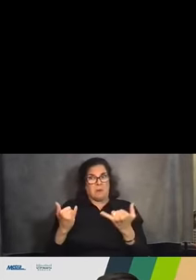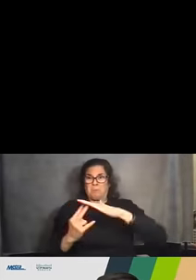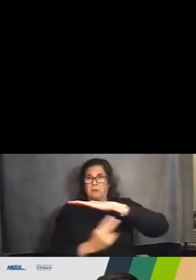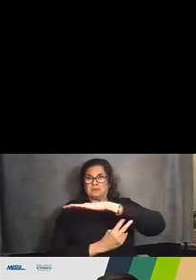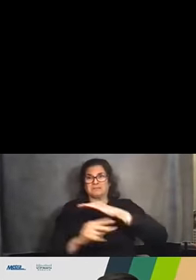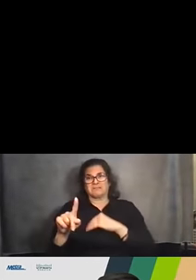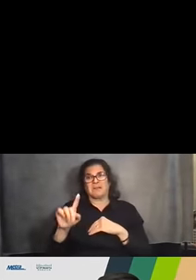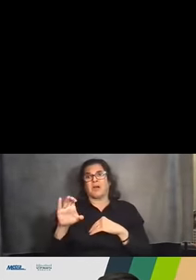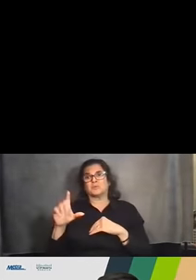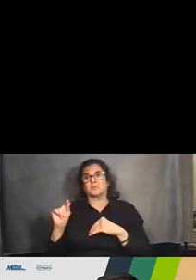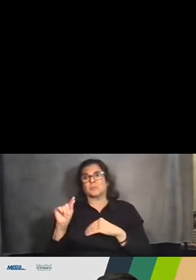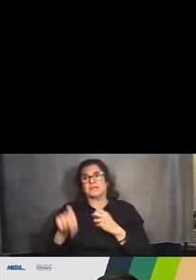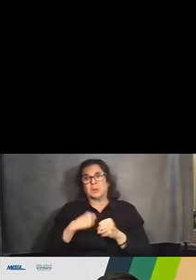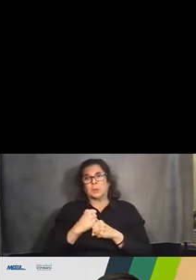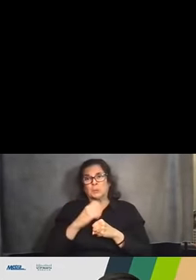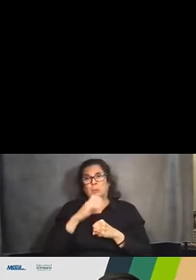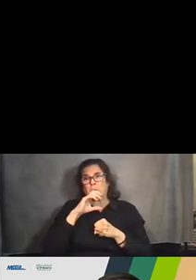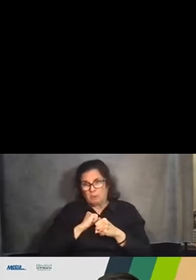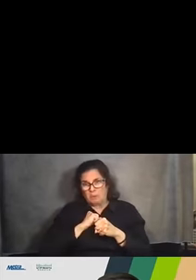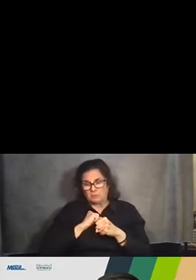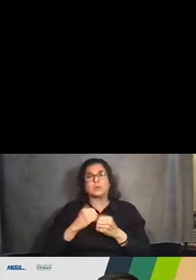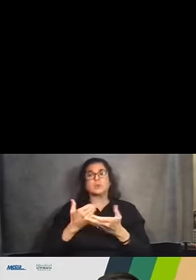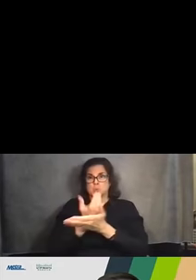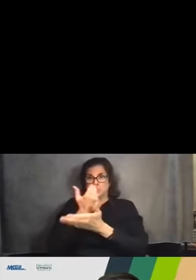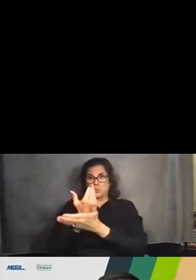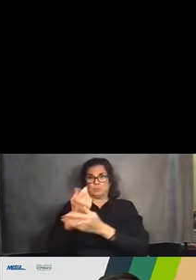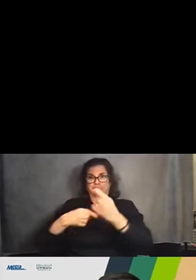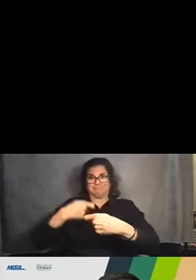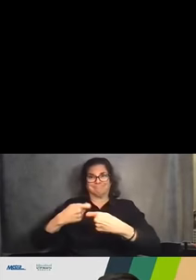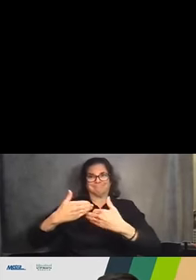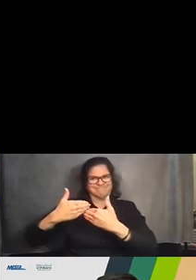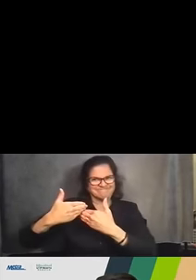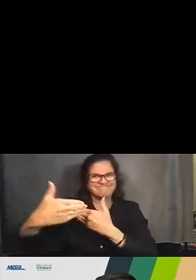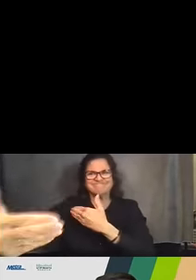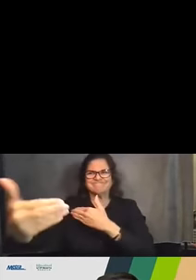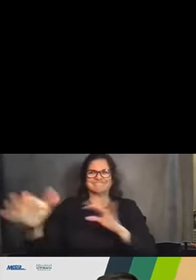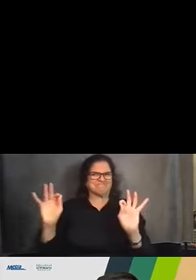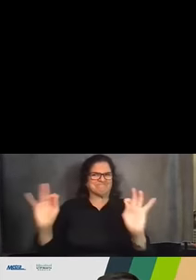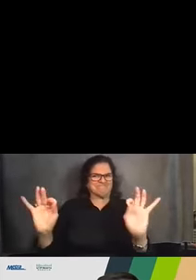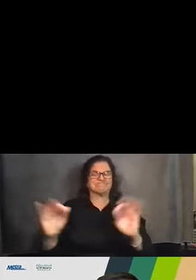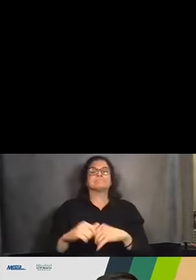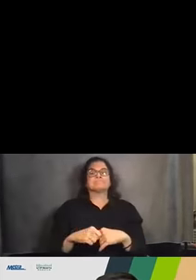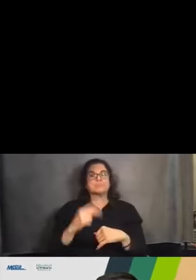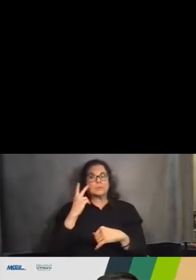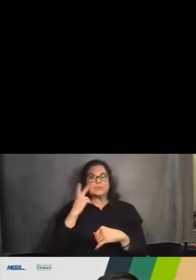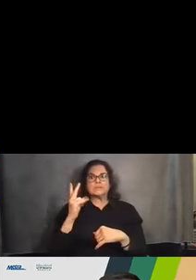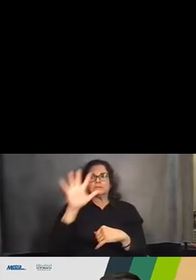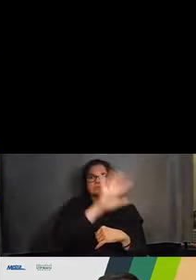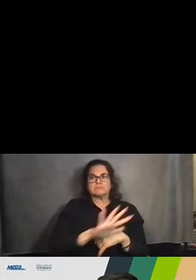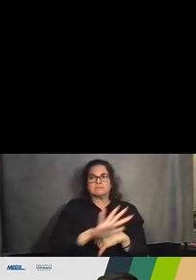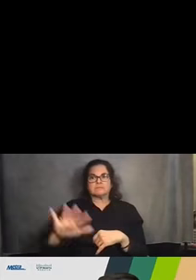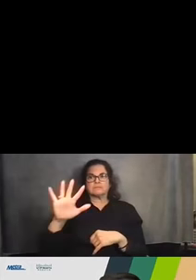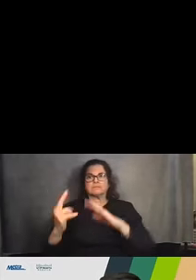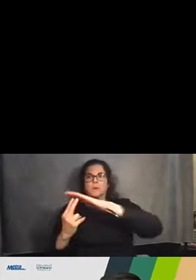So on the next slide, you can see how the these bridges fit within the the overall community again running from